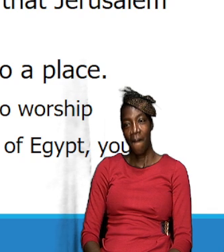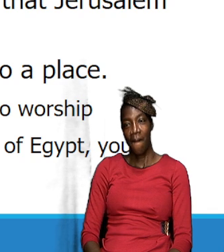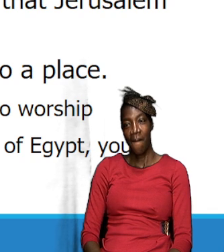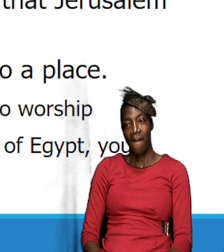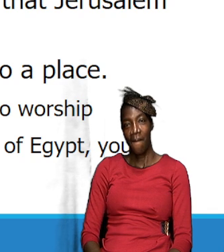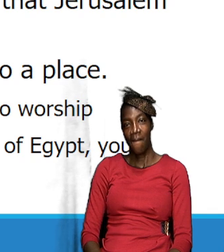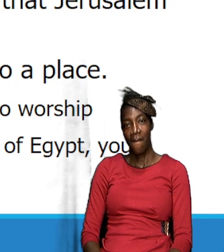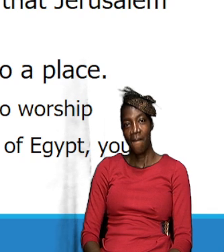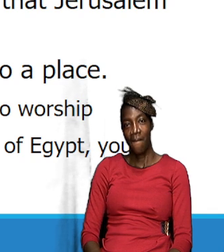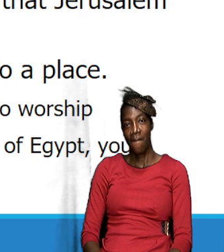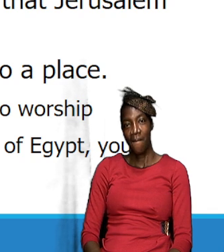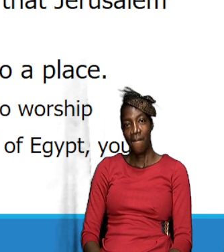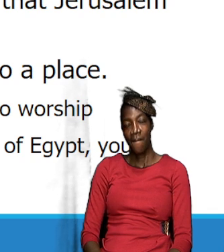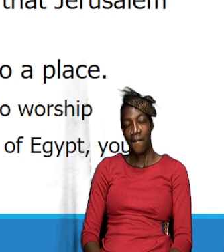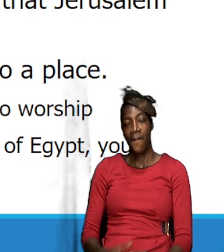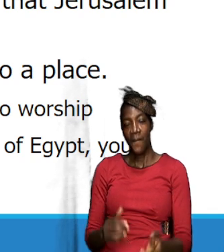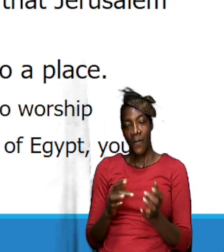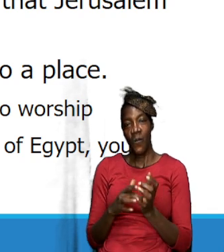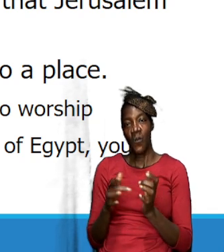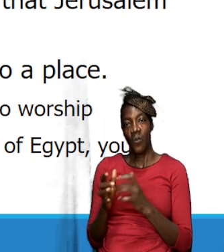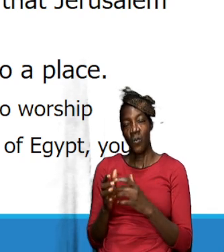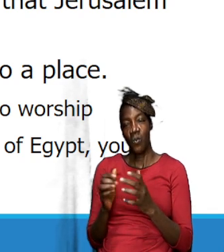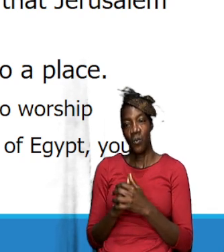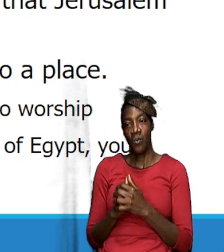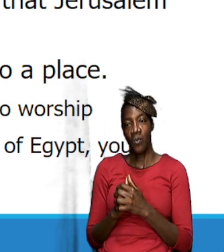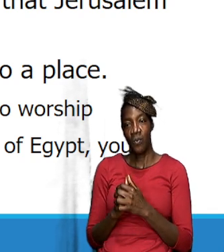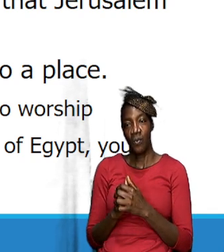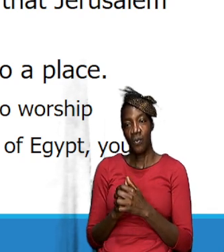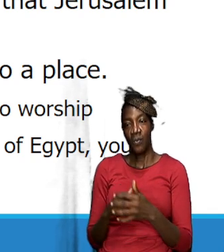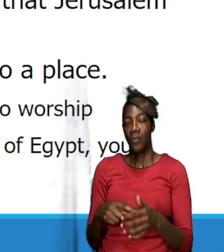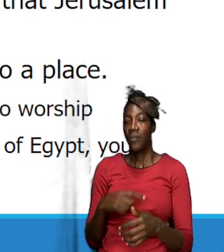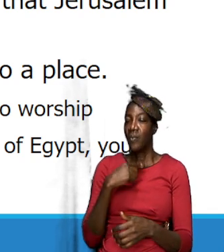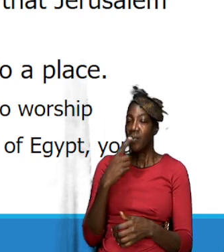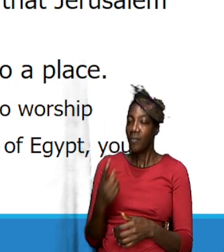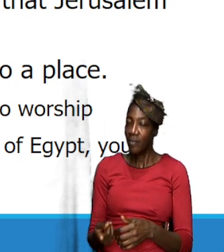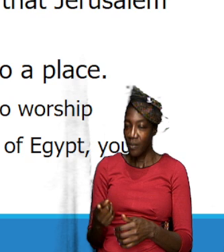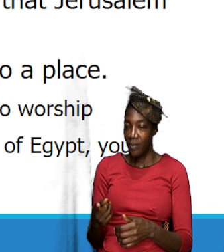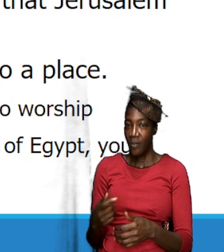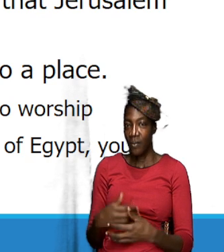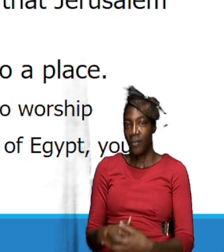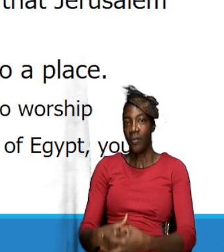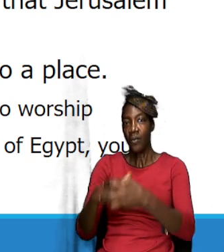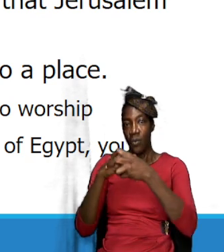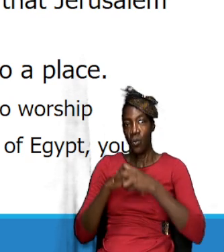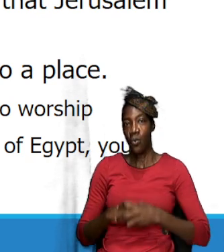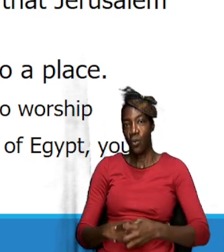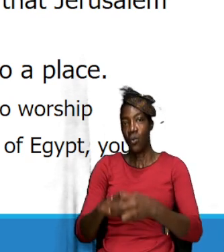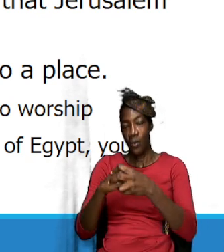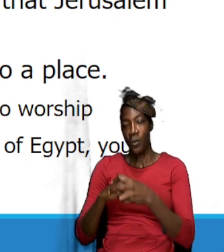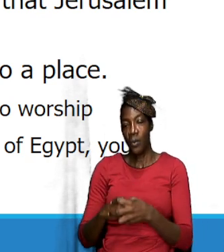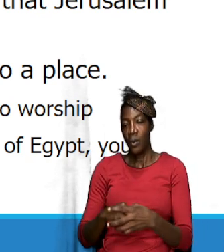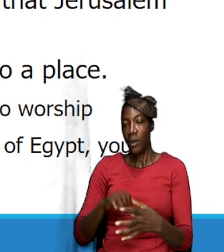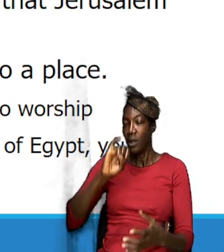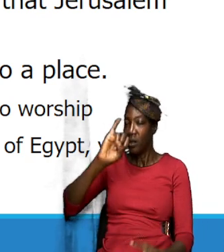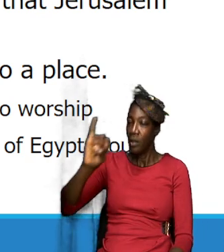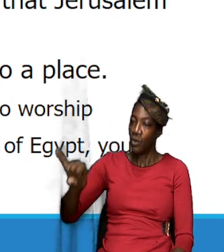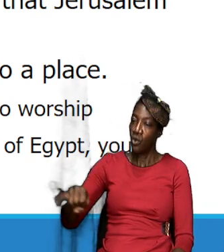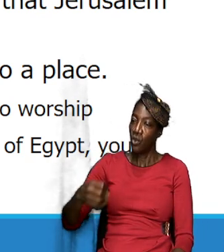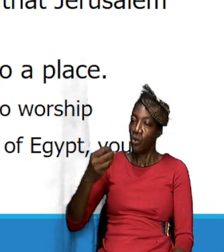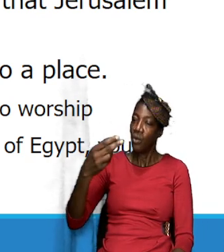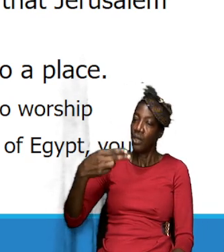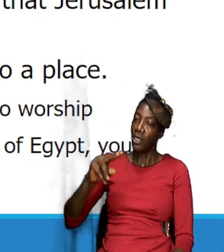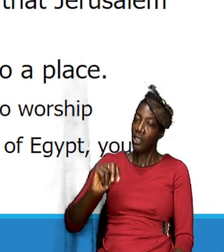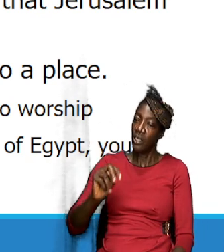so Jesus teaching and worship let us look at John 4 verse 20 to 24